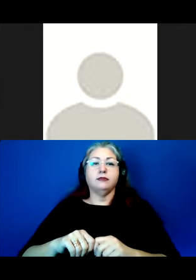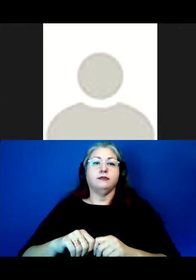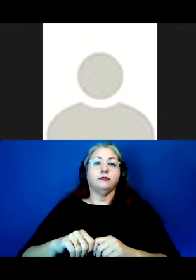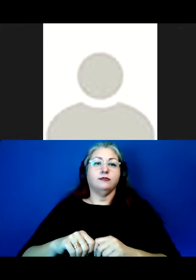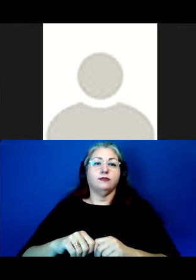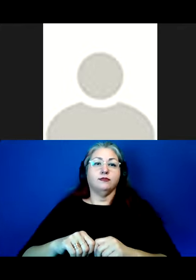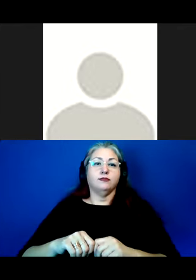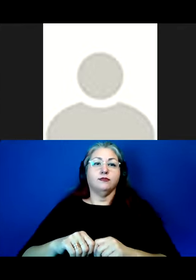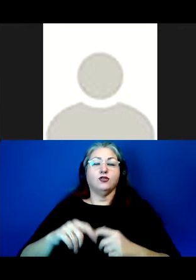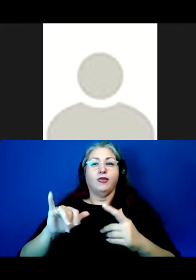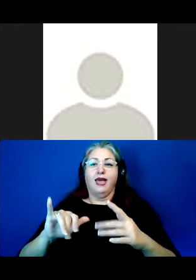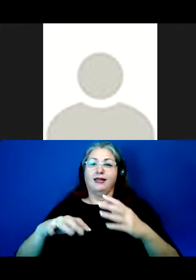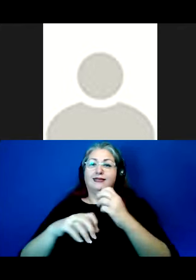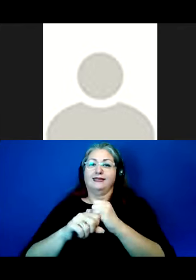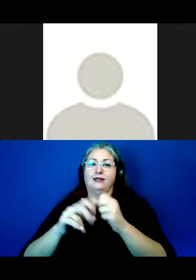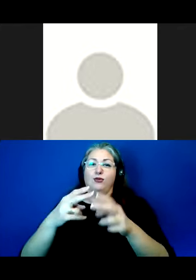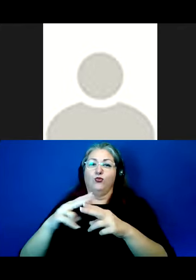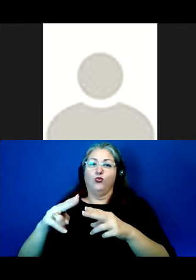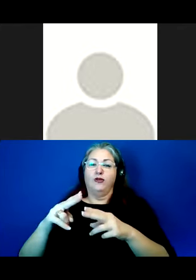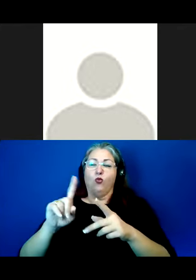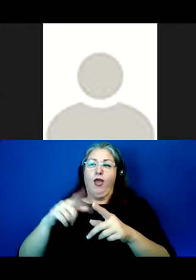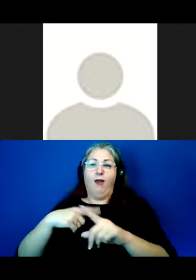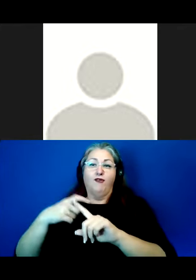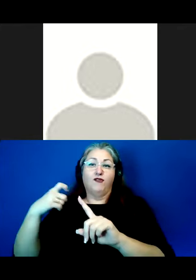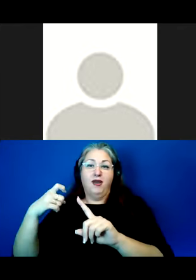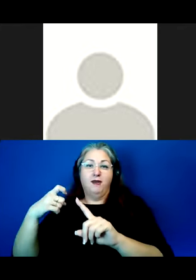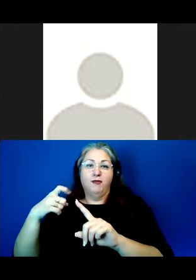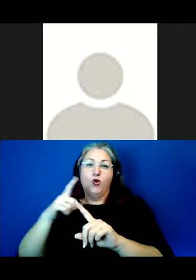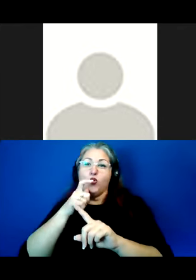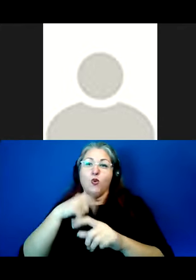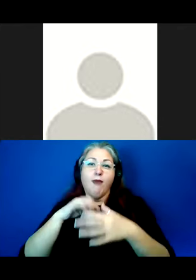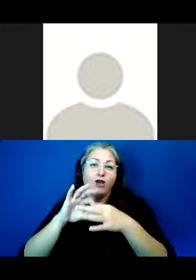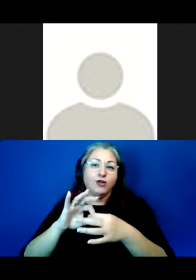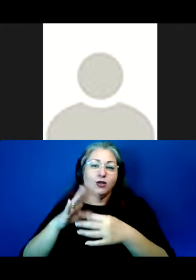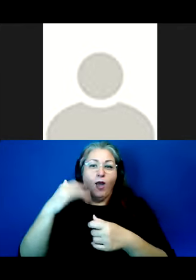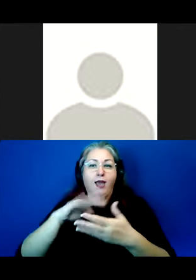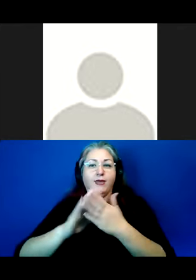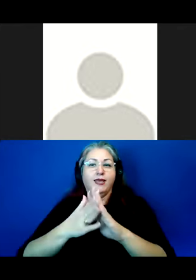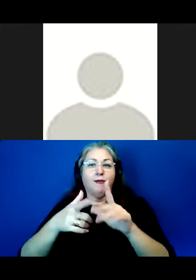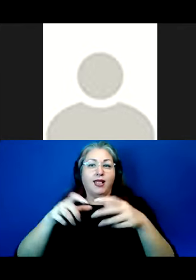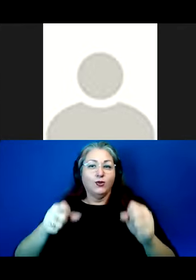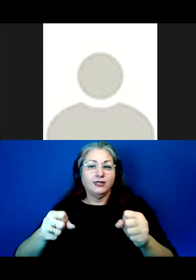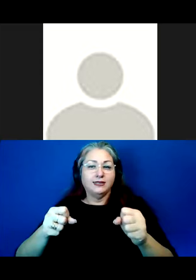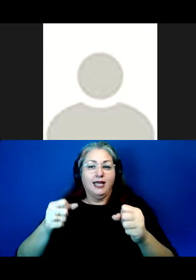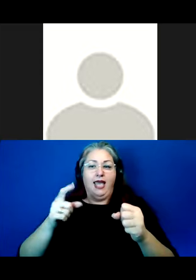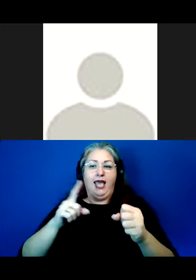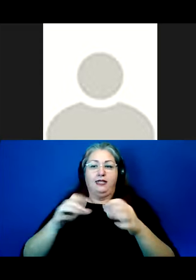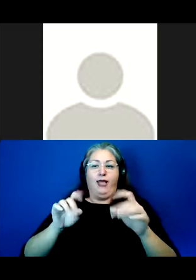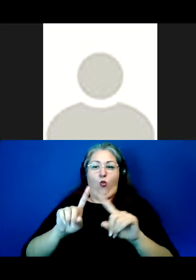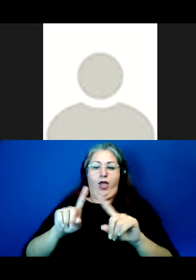And that, in a nutshell, is a brief version of where I come from, who I'm related to, why I became a linguist, and where I am now.